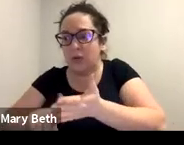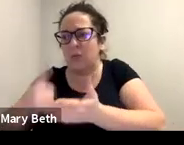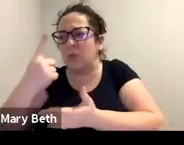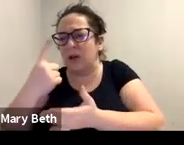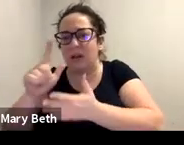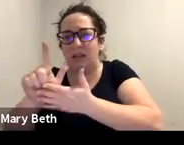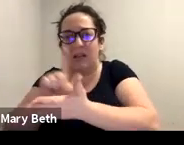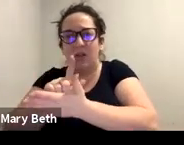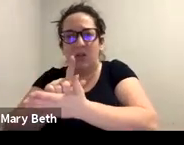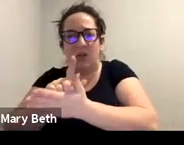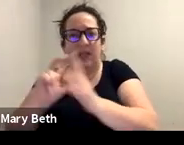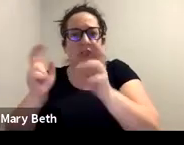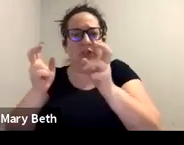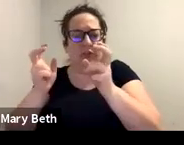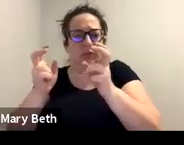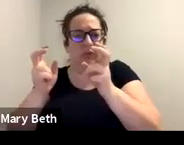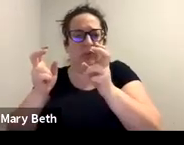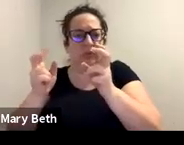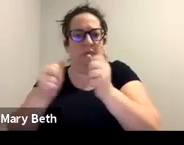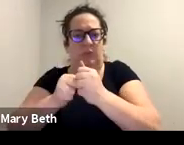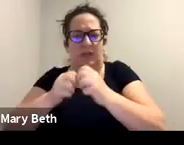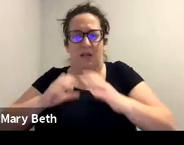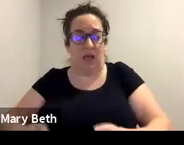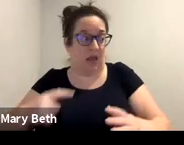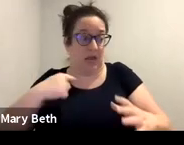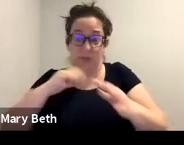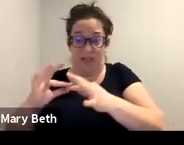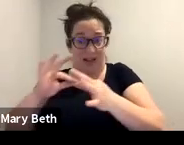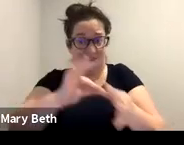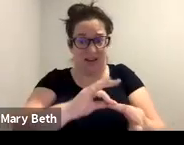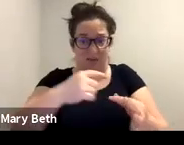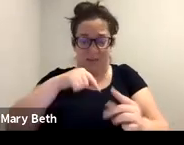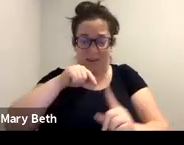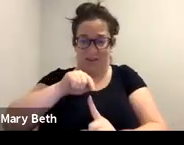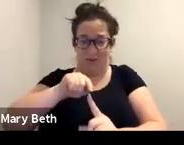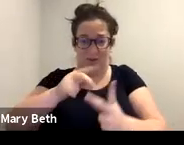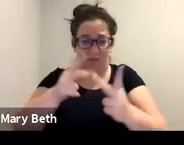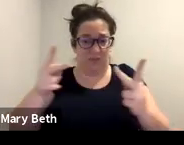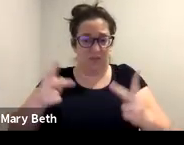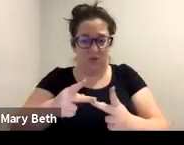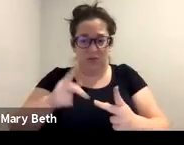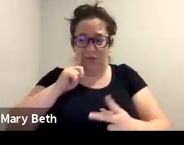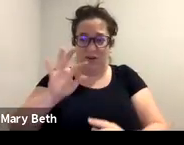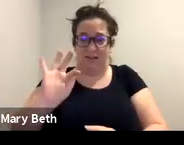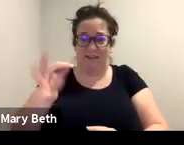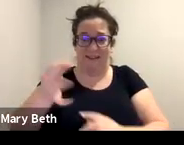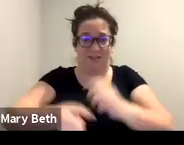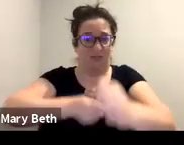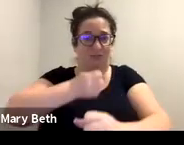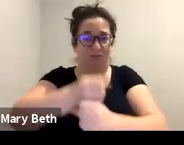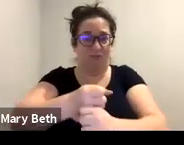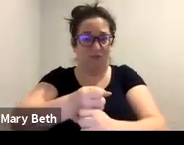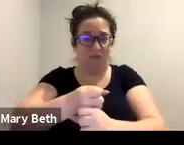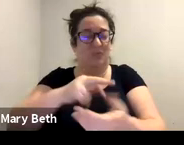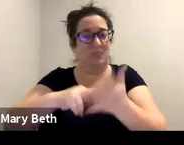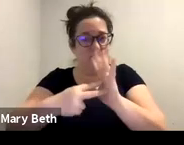also very much connected. And I've been in this position for almost nine years now. Um, and so it's inevitable